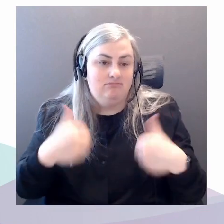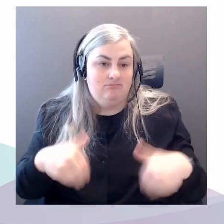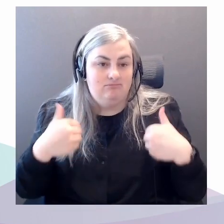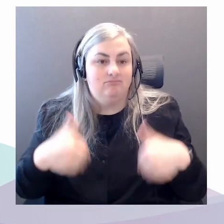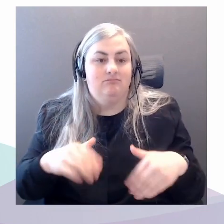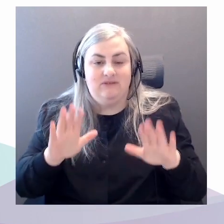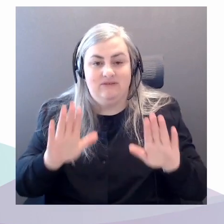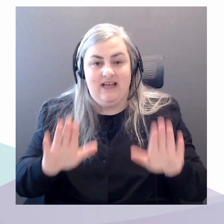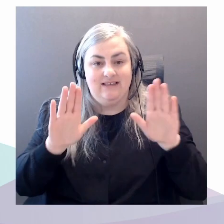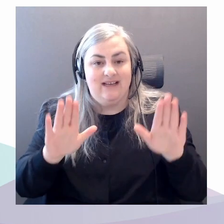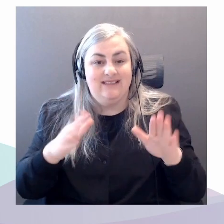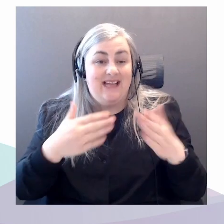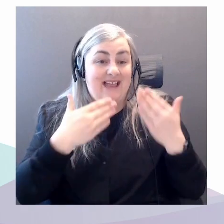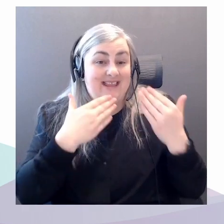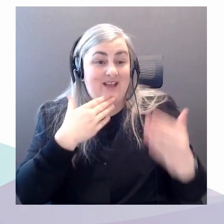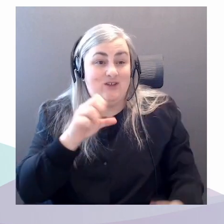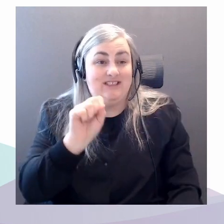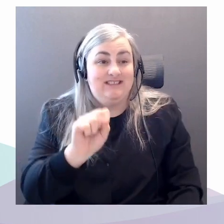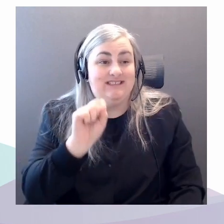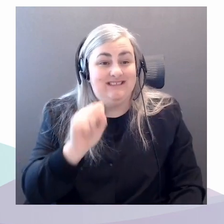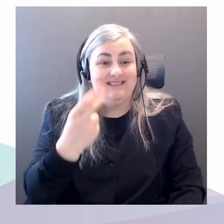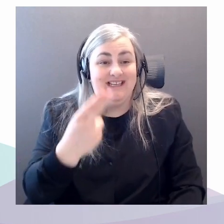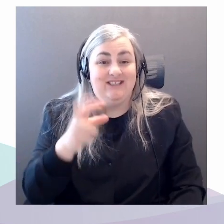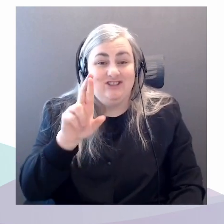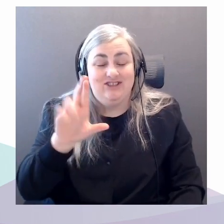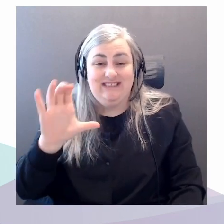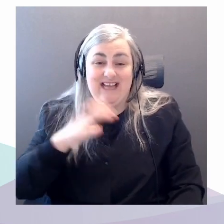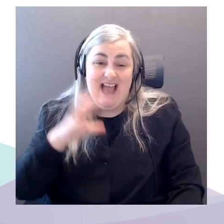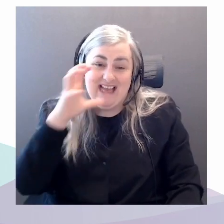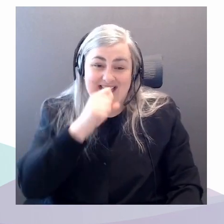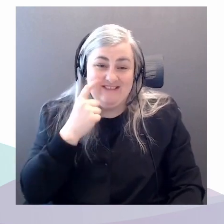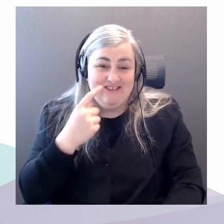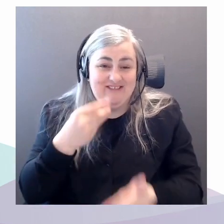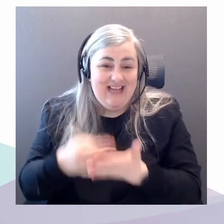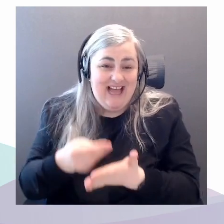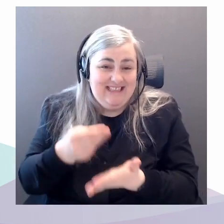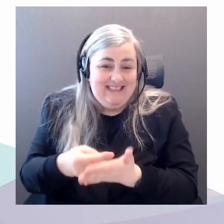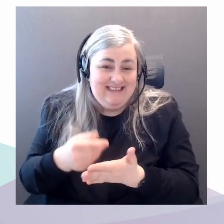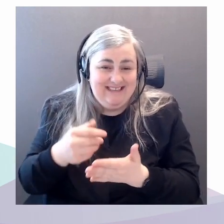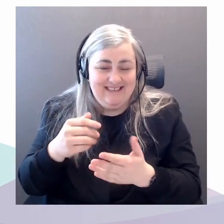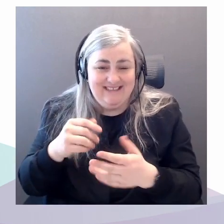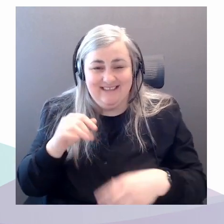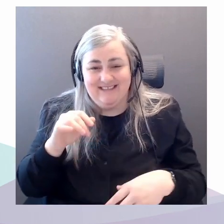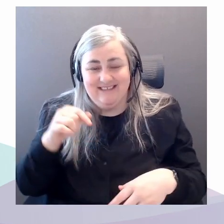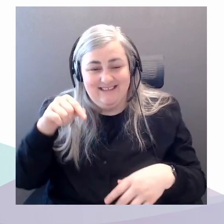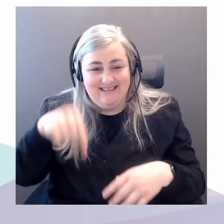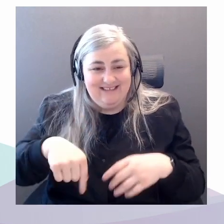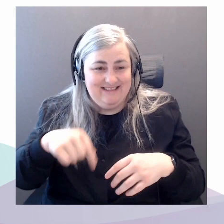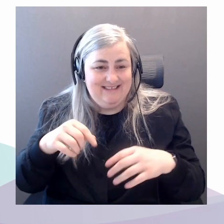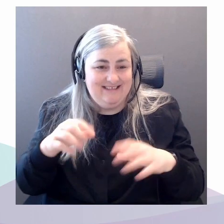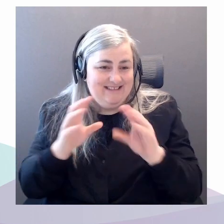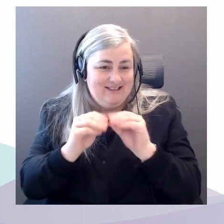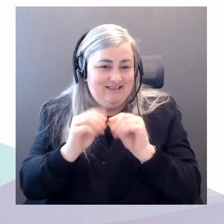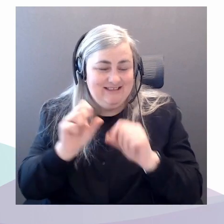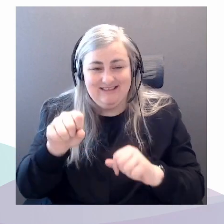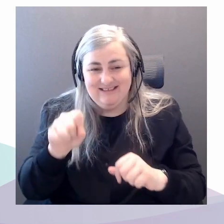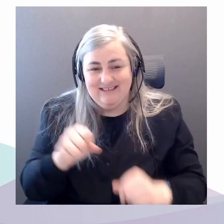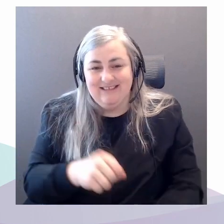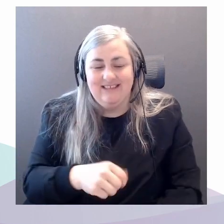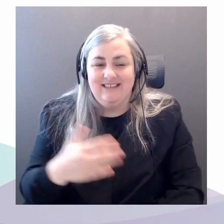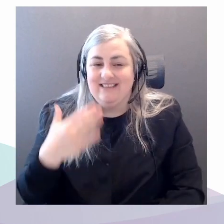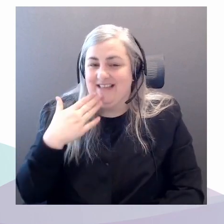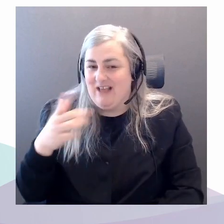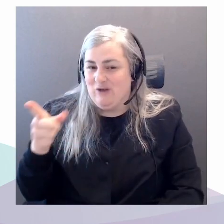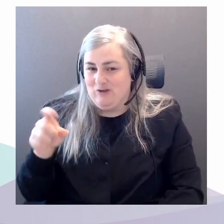Shirk, I suppose, who funded Quirrell. It's worth speaking in their series. Thanks to you, Sheena. And thanks to